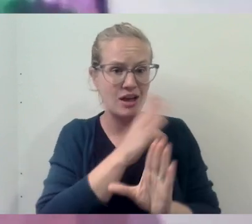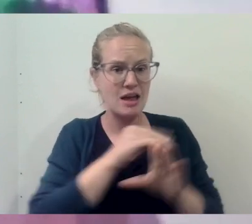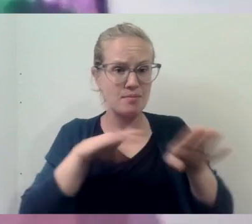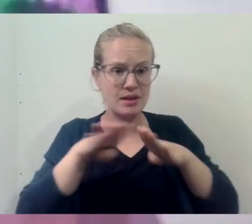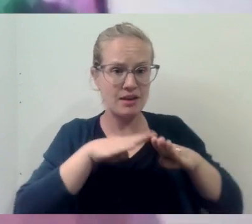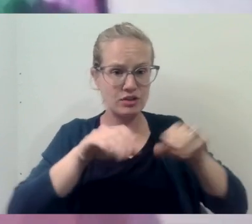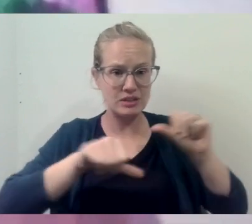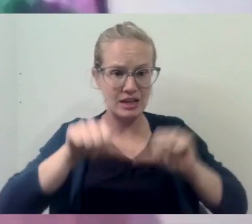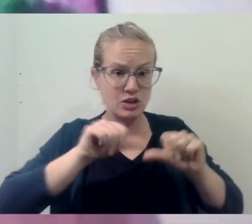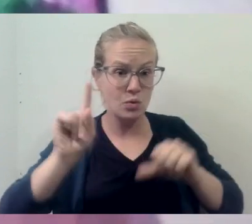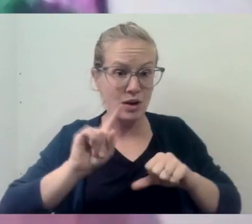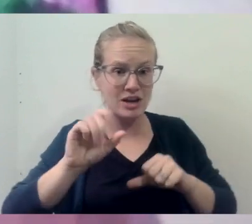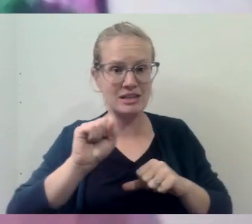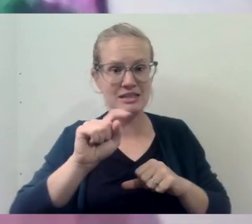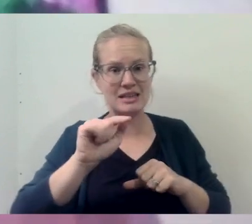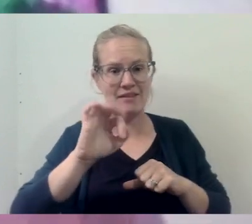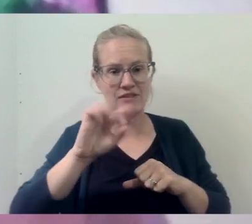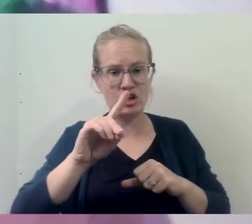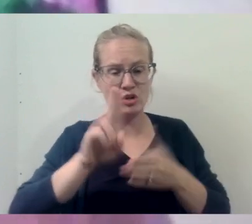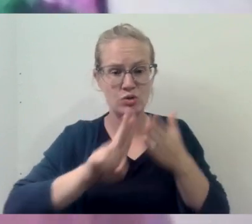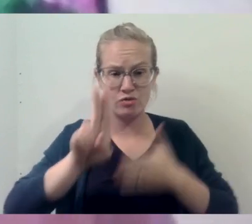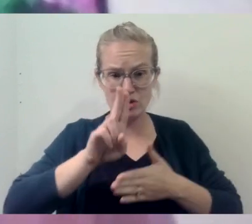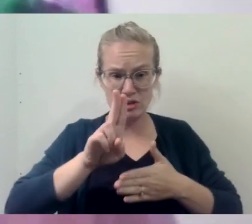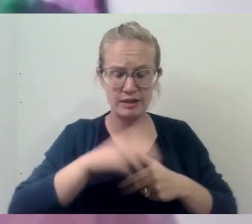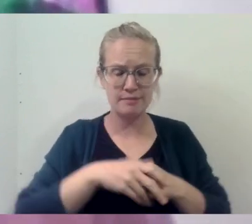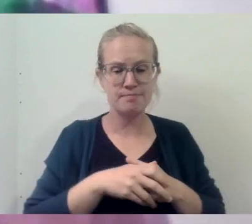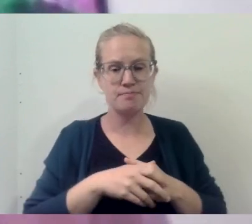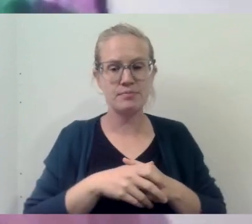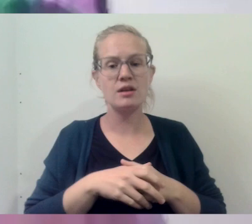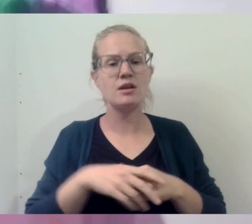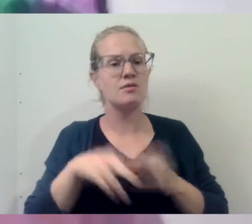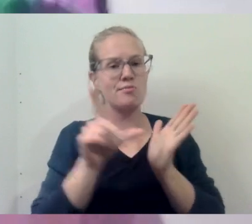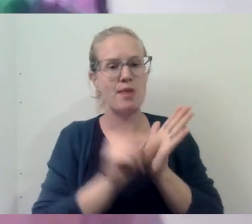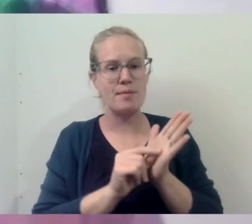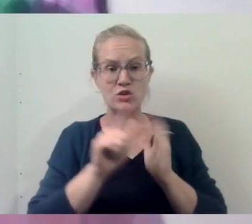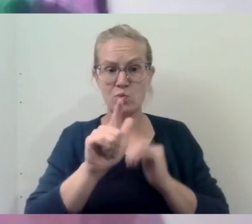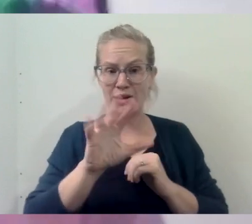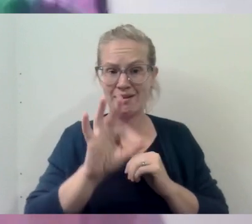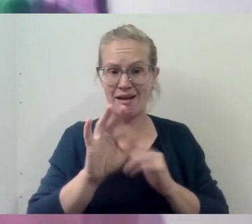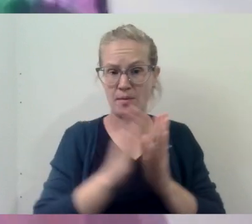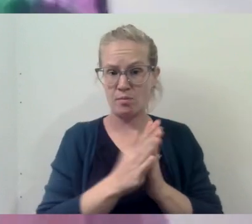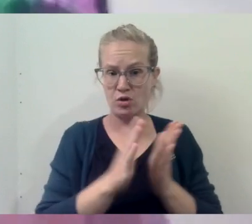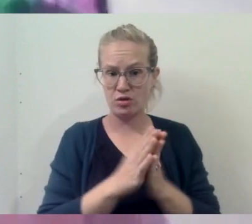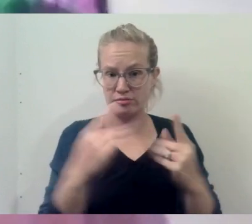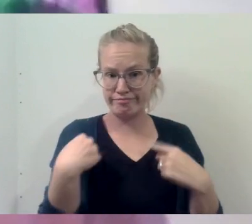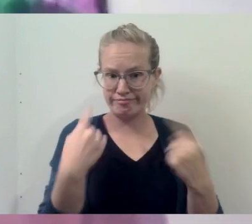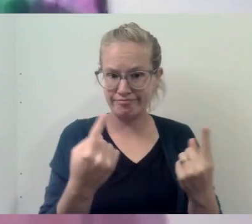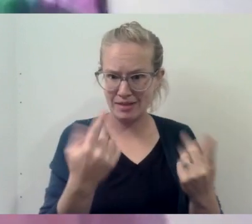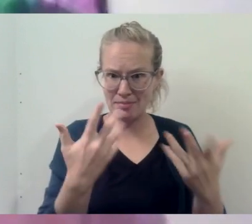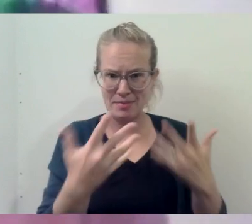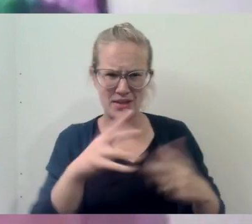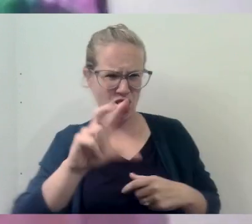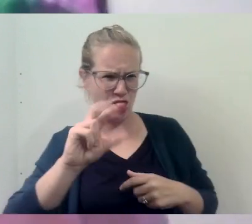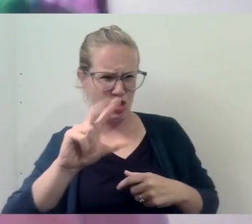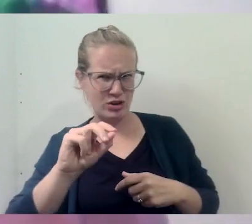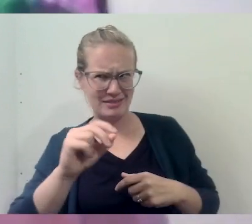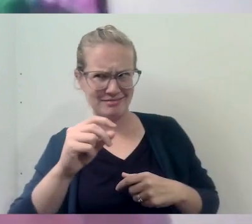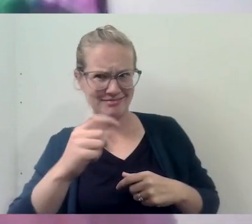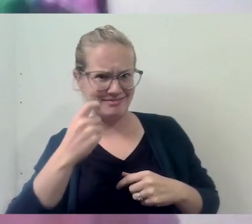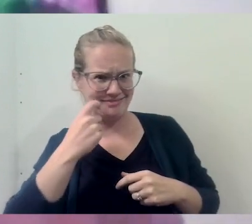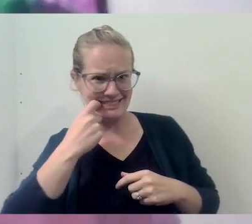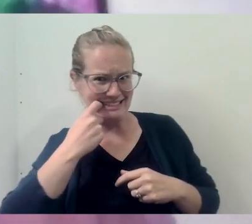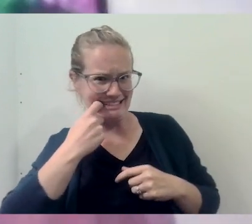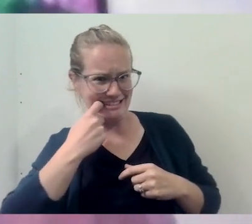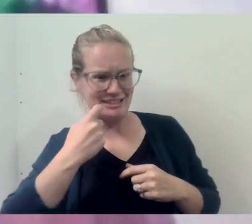behavioral science at Stanford University. He has published 29 books and maybe the 30th in the last few